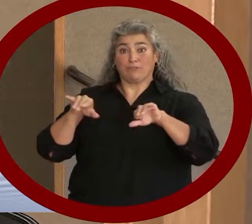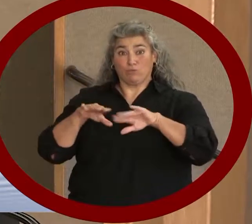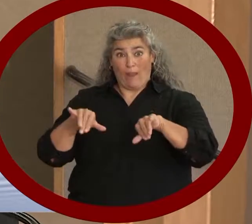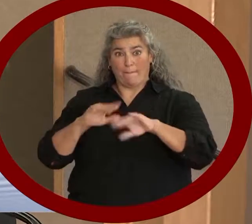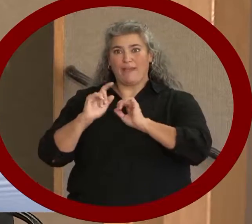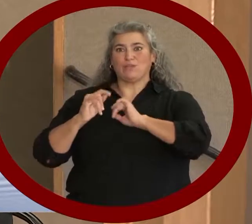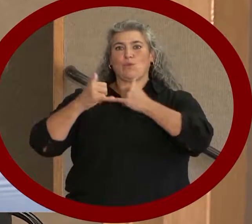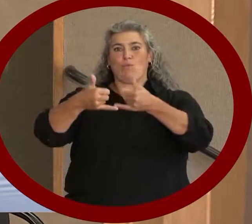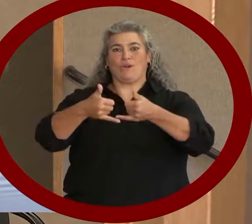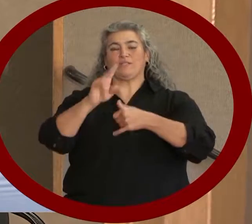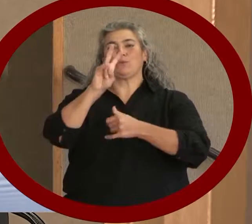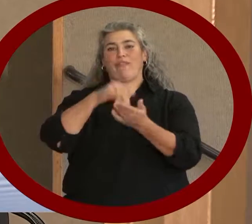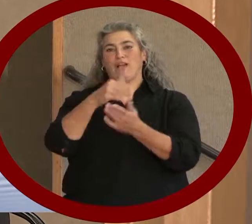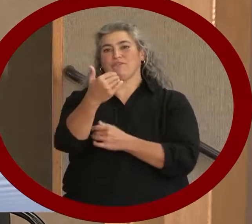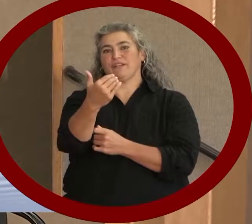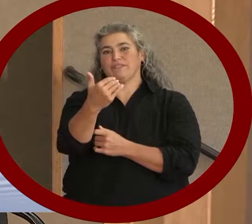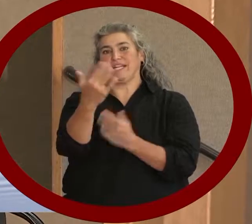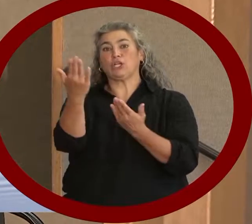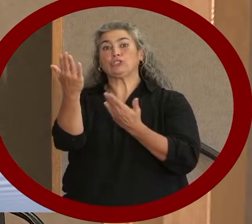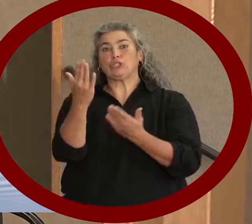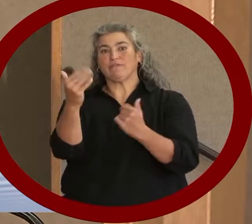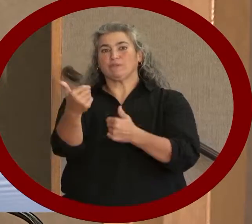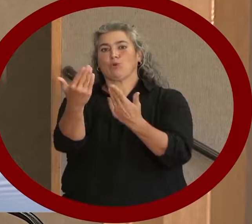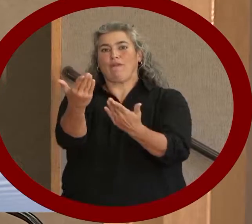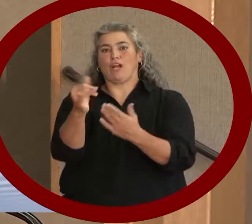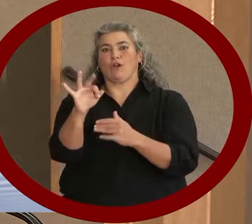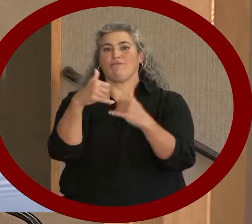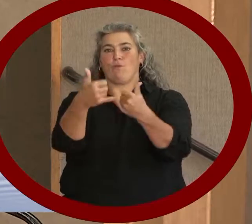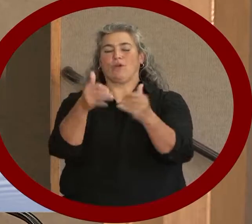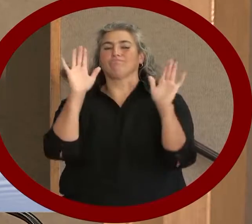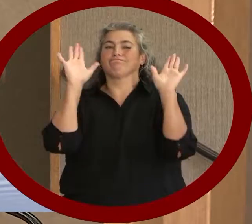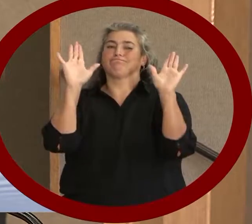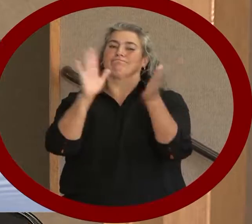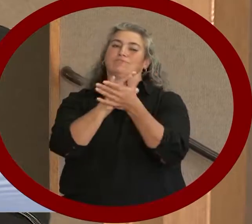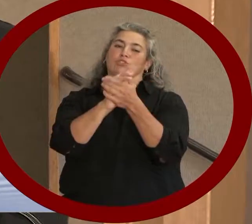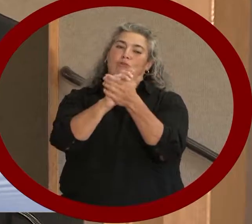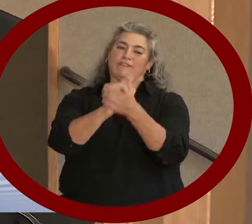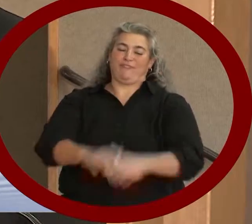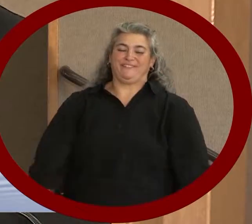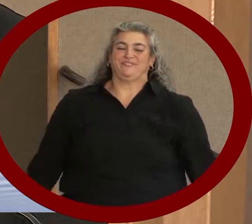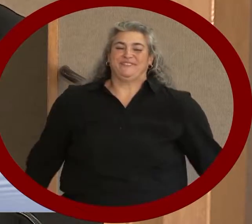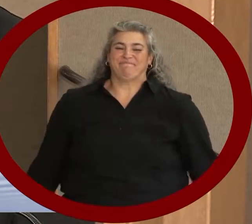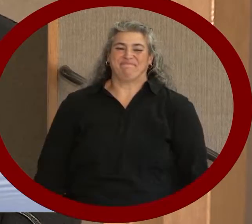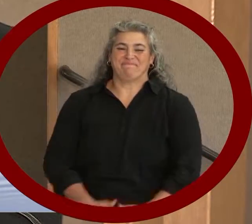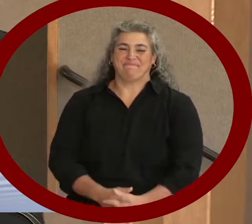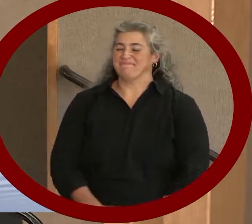the 2015 Service Provider of the Year Award. Again, congratulations. Thank you.